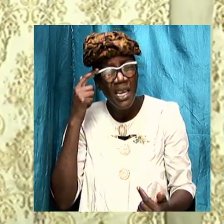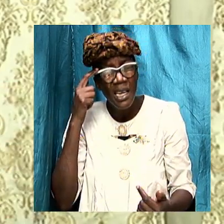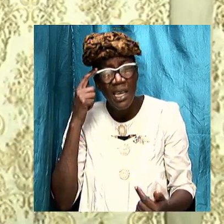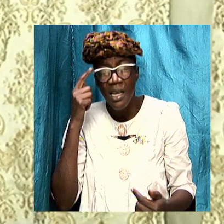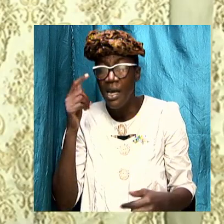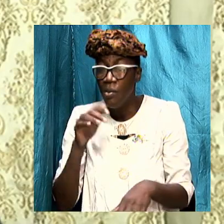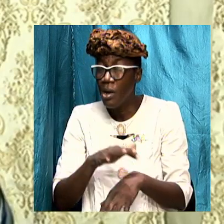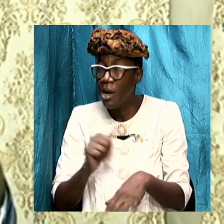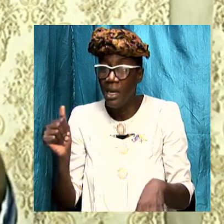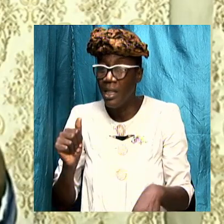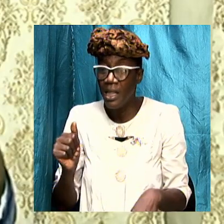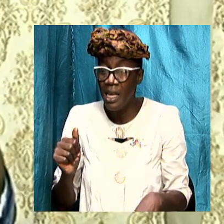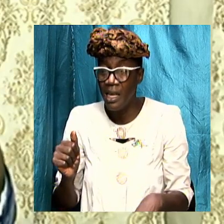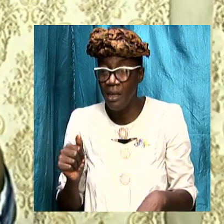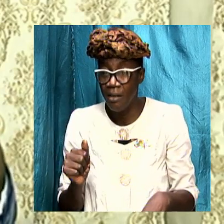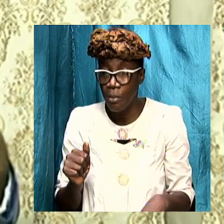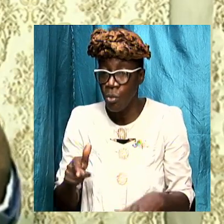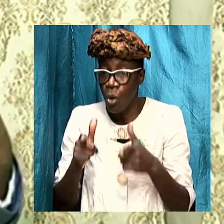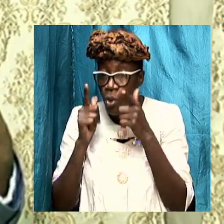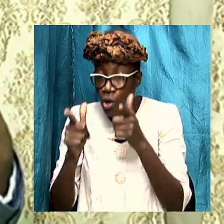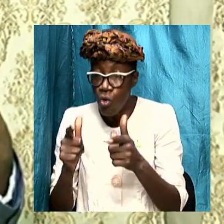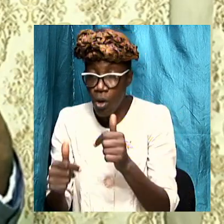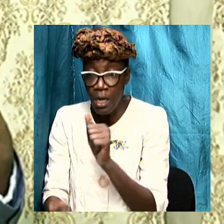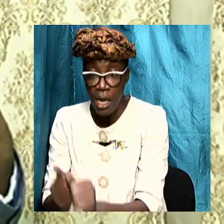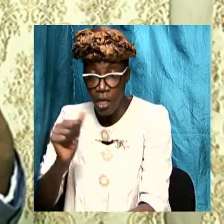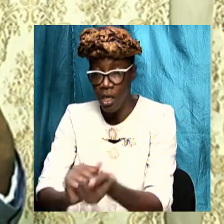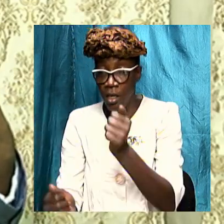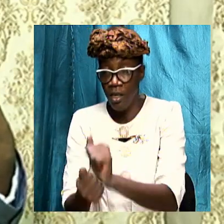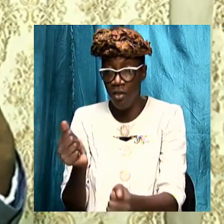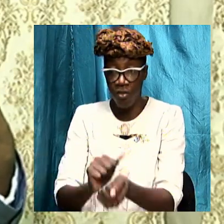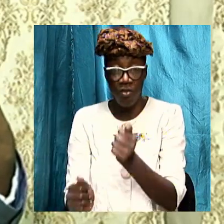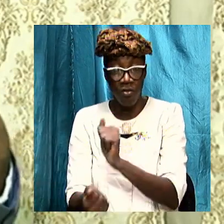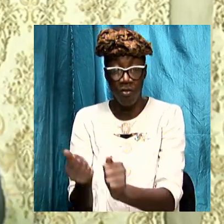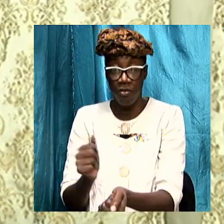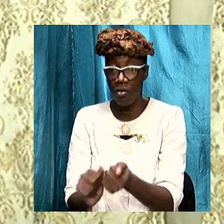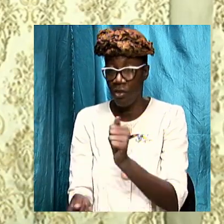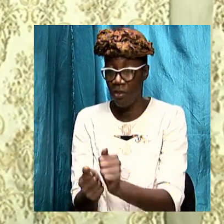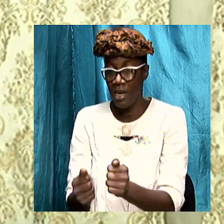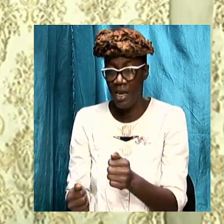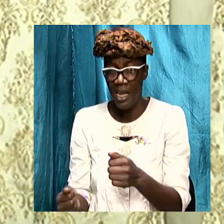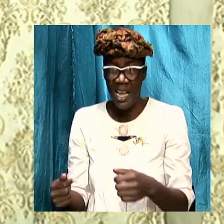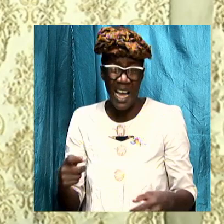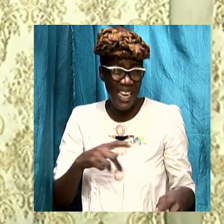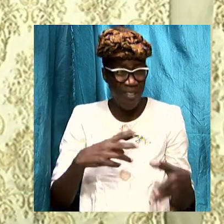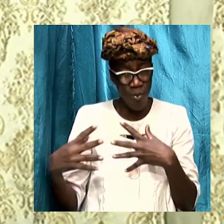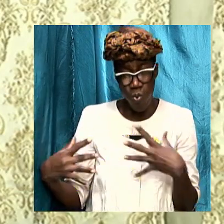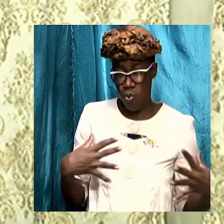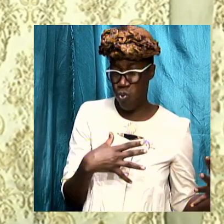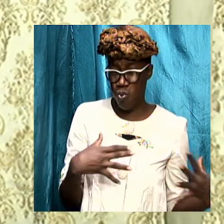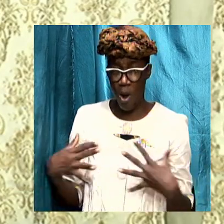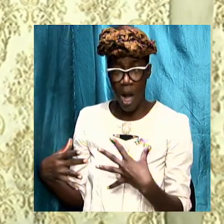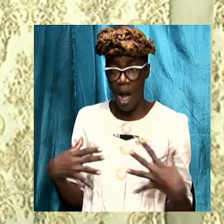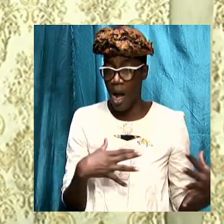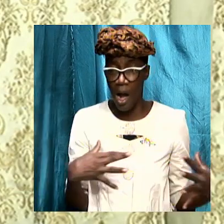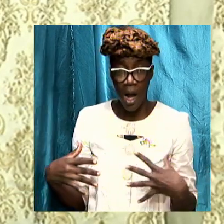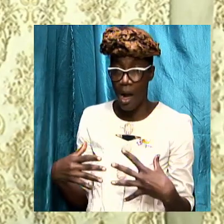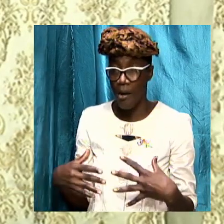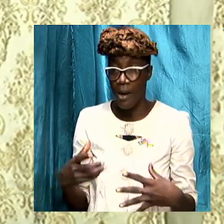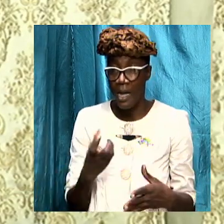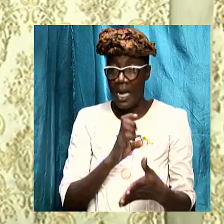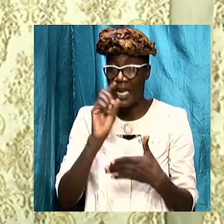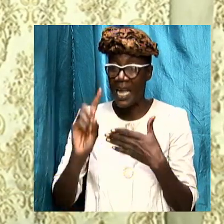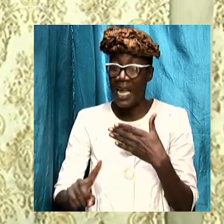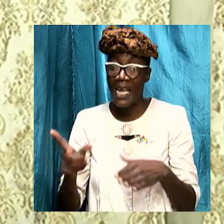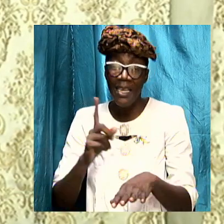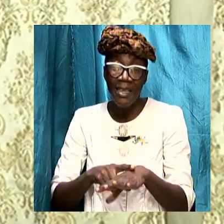we look at the Armageddon and the terrible war that is going to be fought in the end times